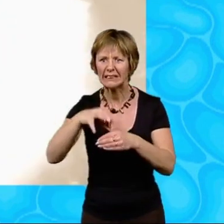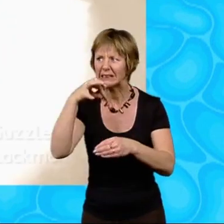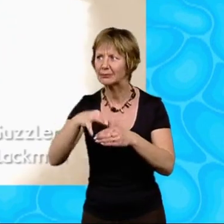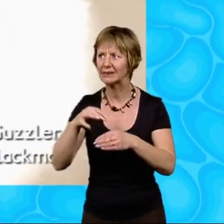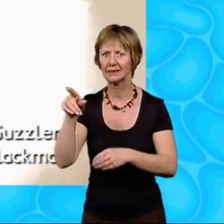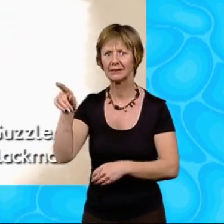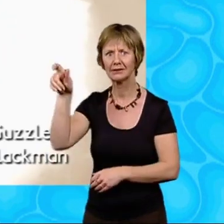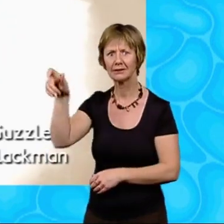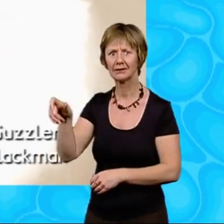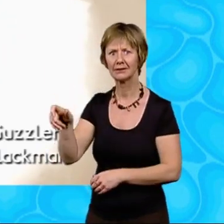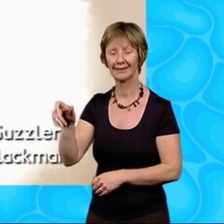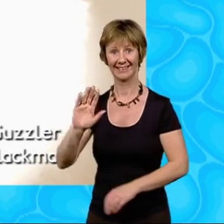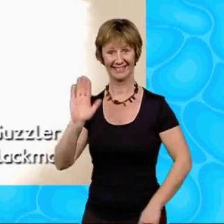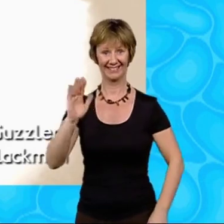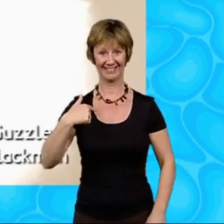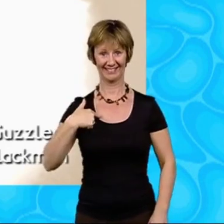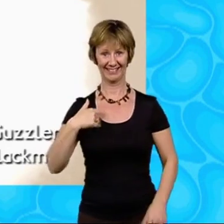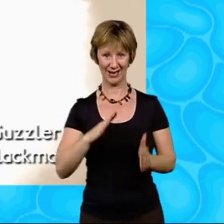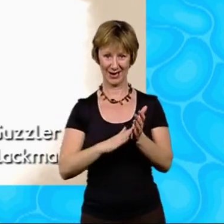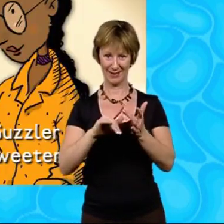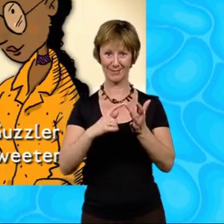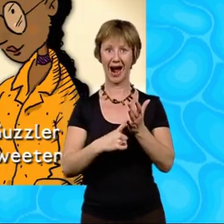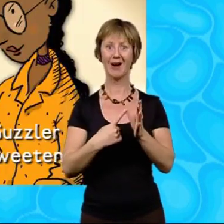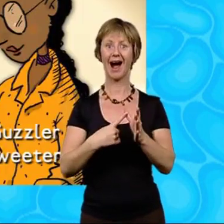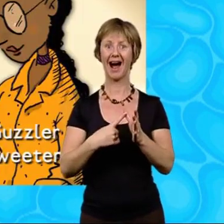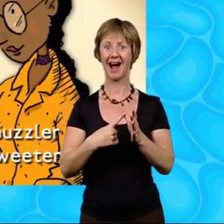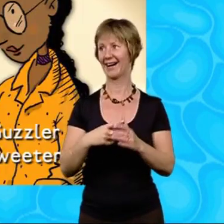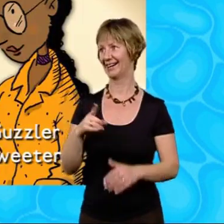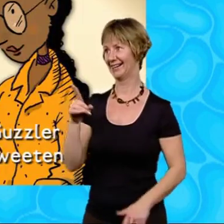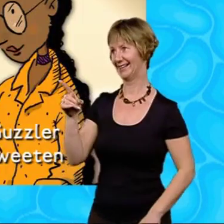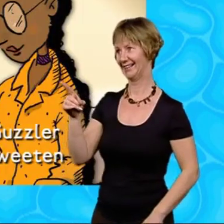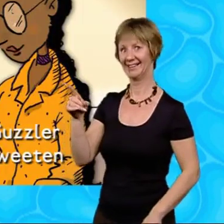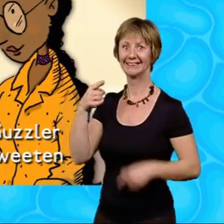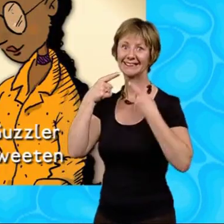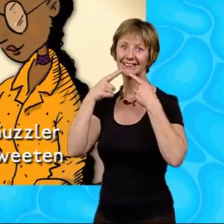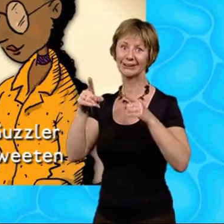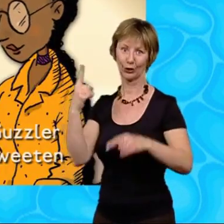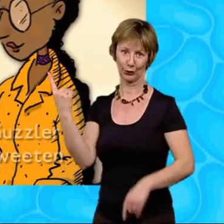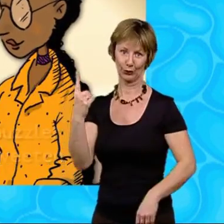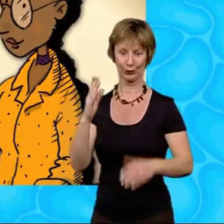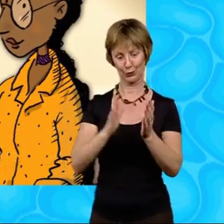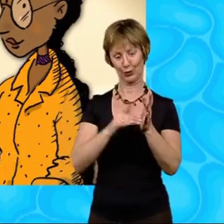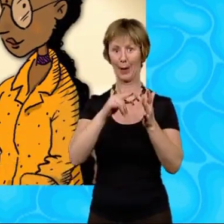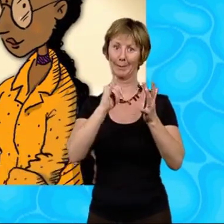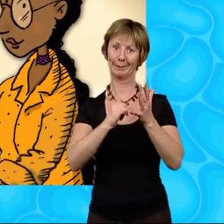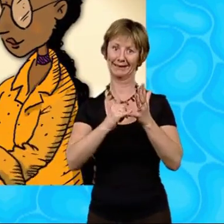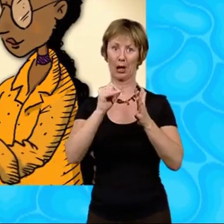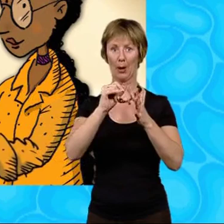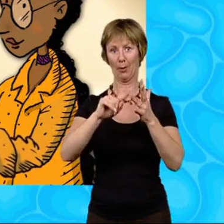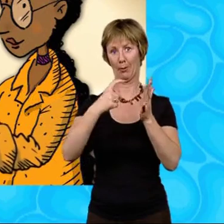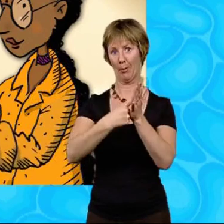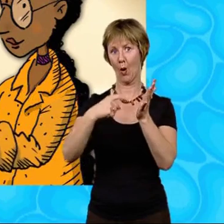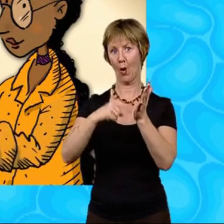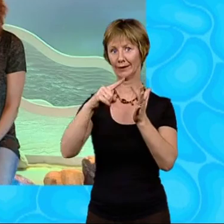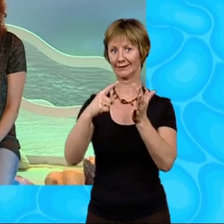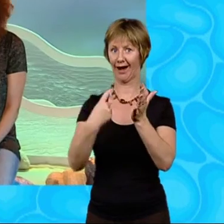This is me, Mira Morris. And this is Miss Porter, my teacher. She looks quite ordinary, doesn't she?